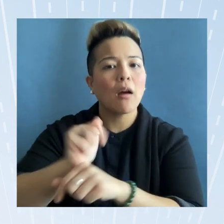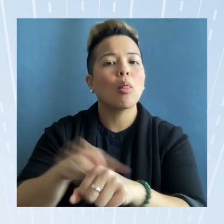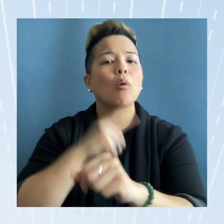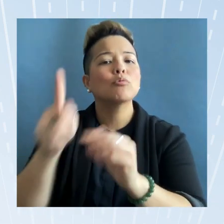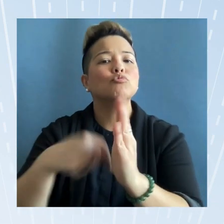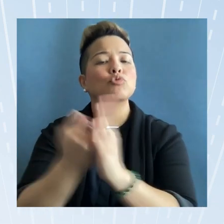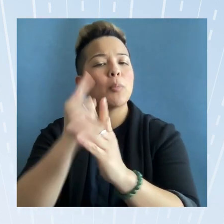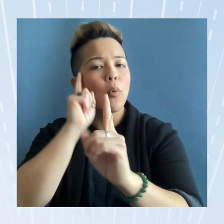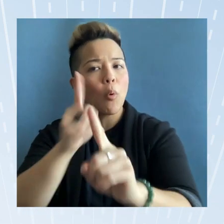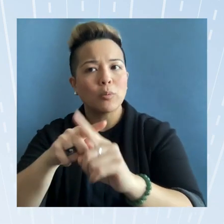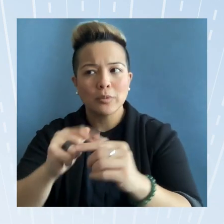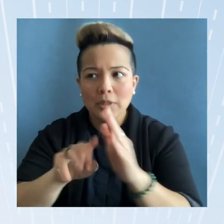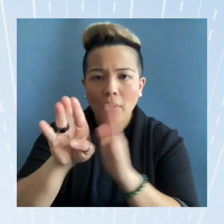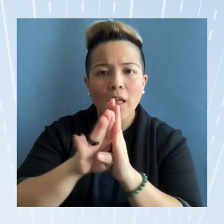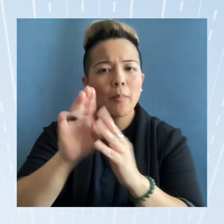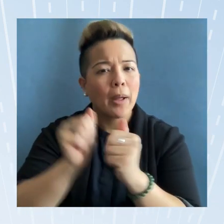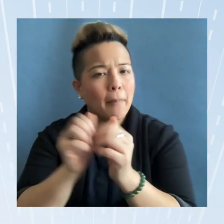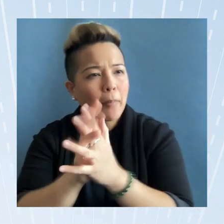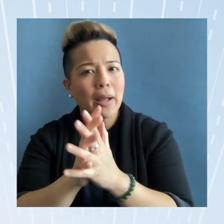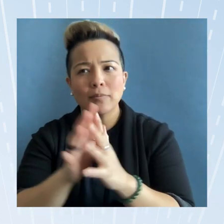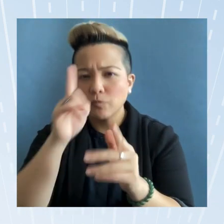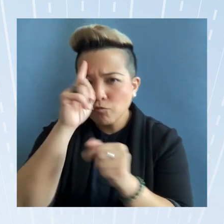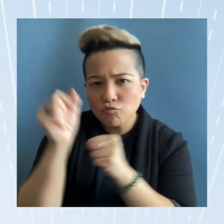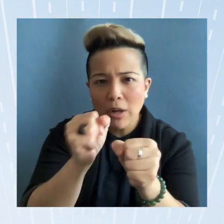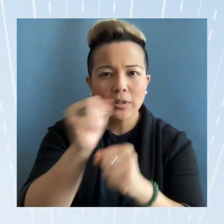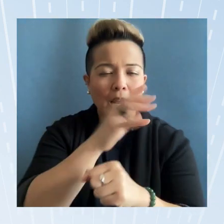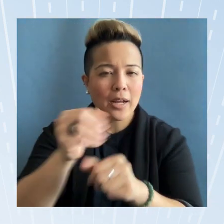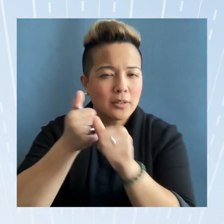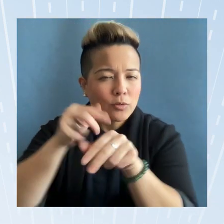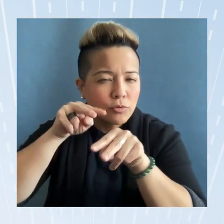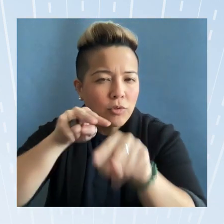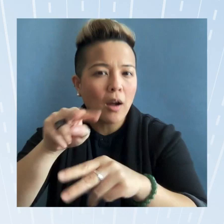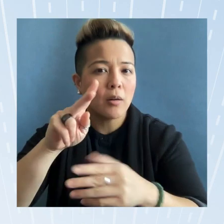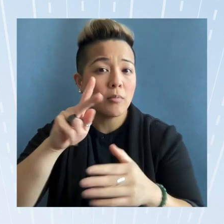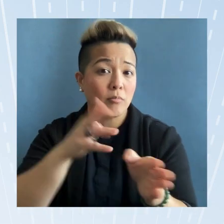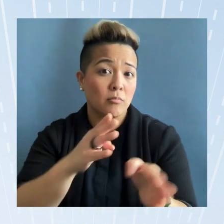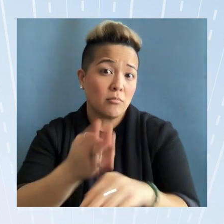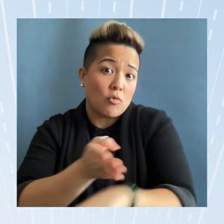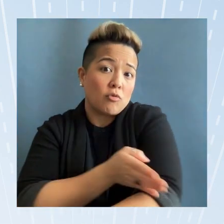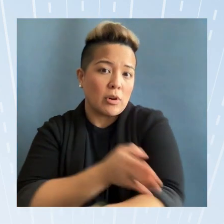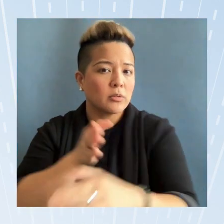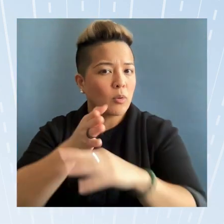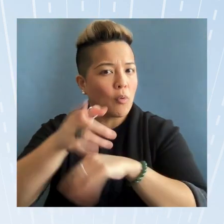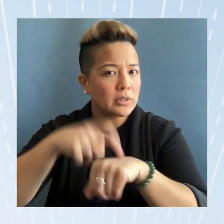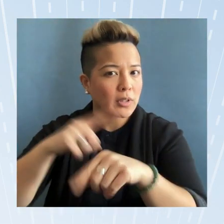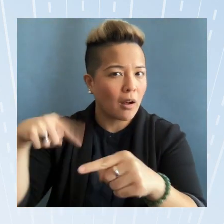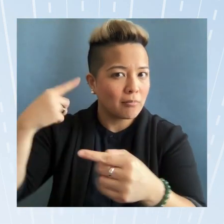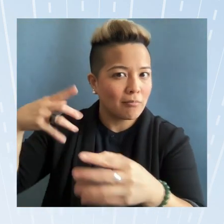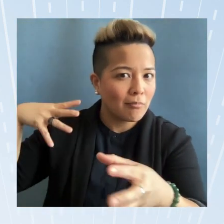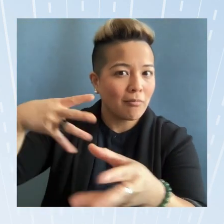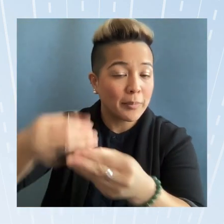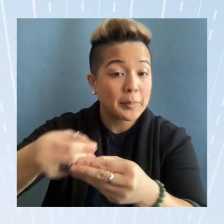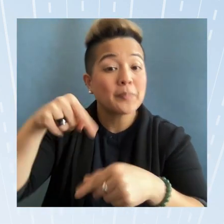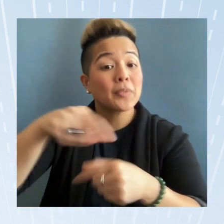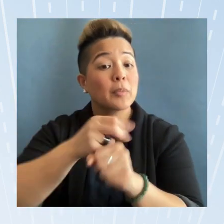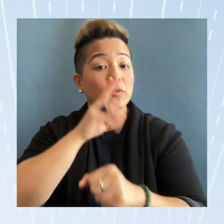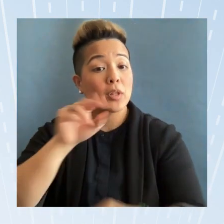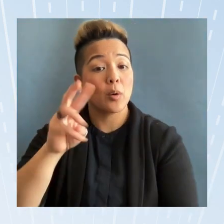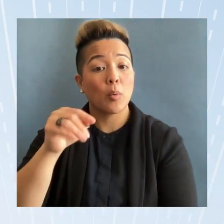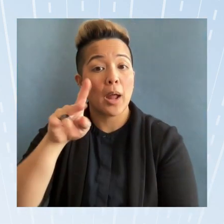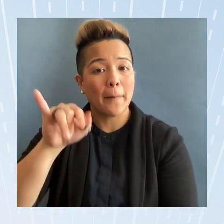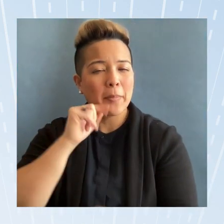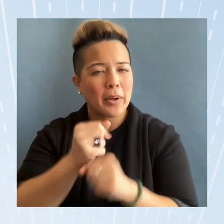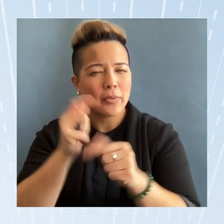develop and implement effective strategies and track progress over time this would ensure that we aren't be is making the greatest possible